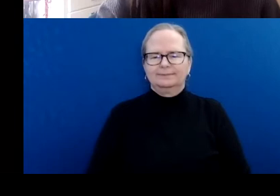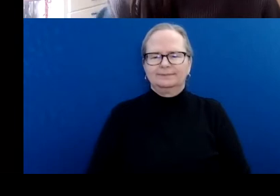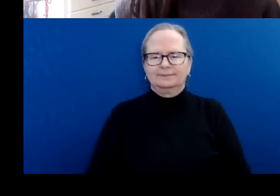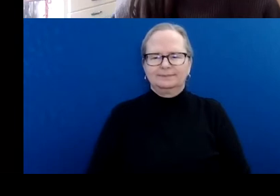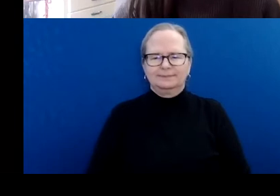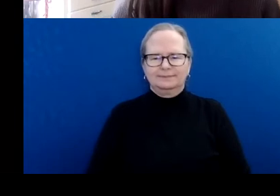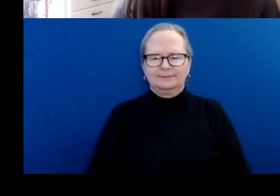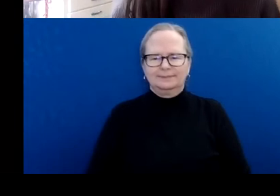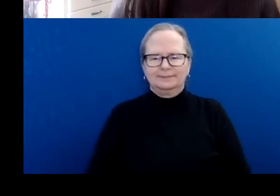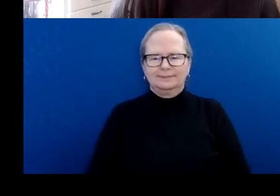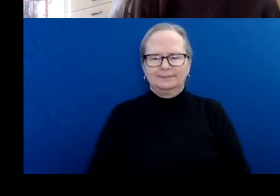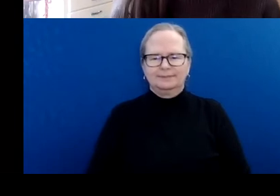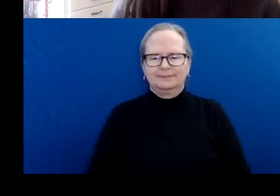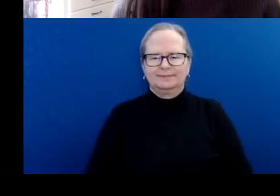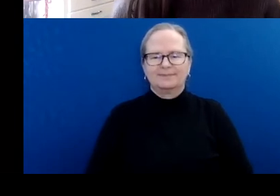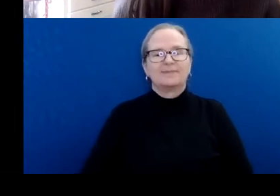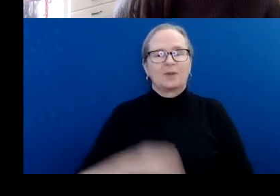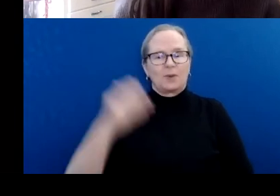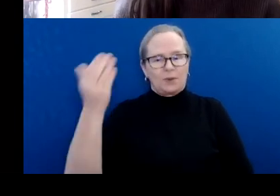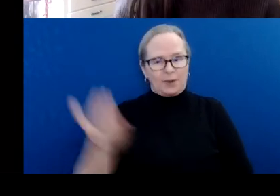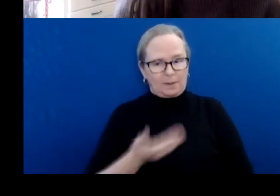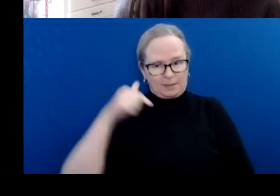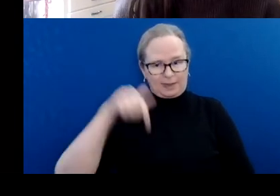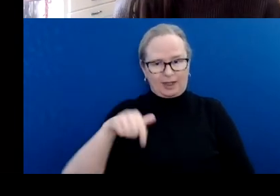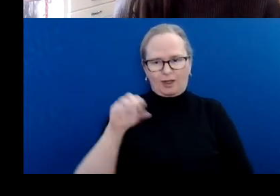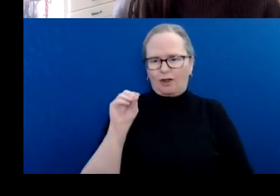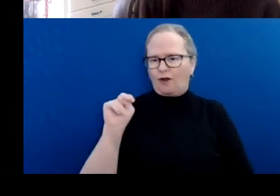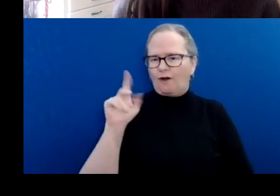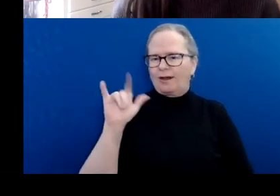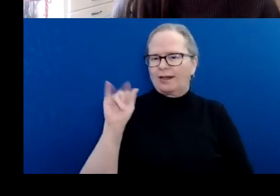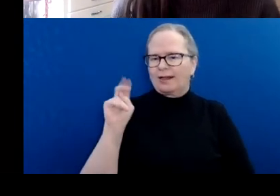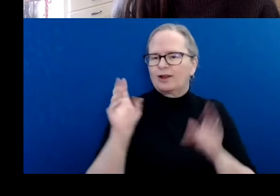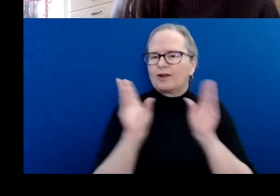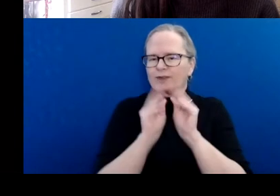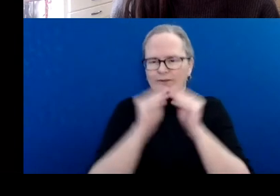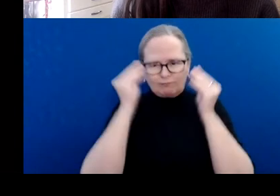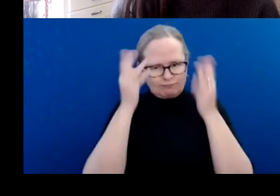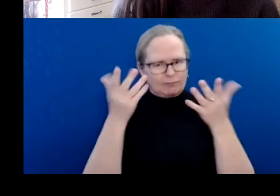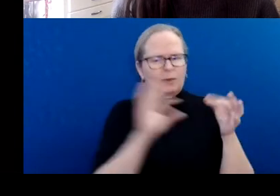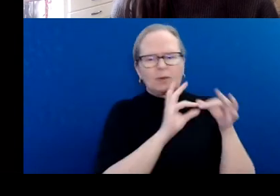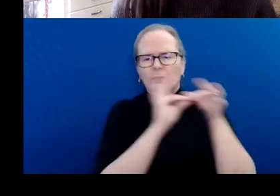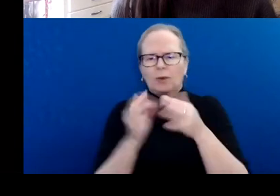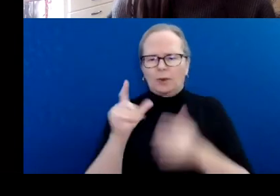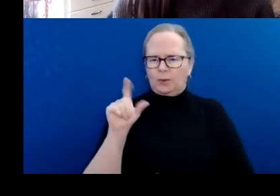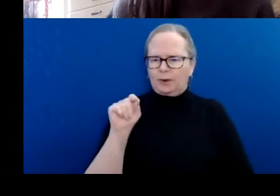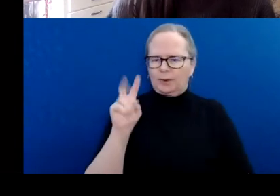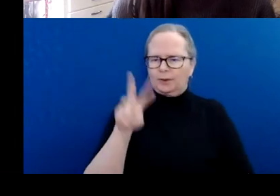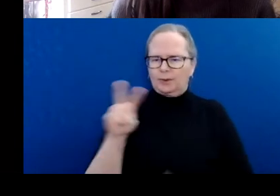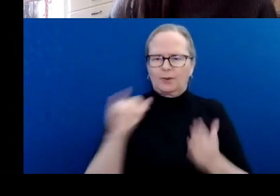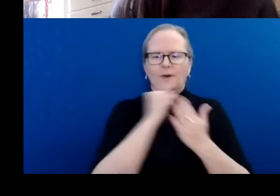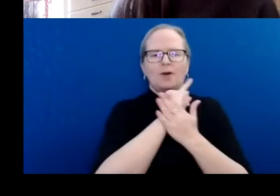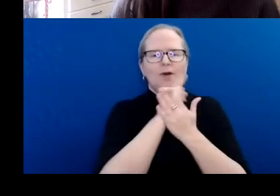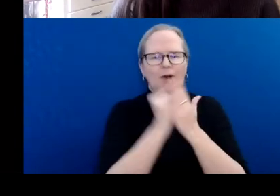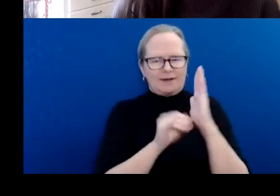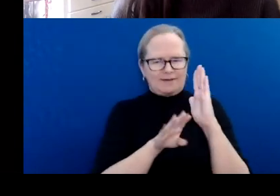Welcome to the online information session for the 2022 Artist Development Microgrant. The purpose of